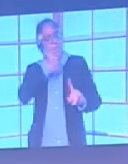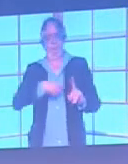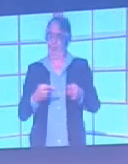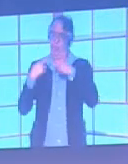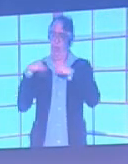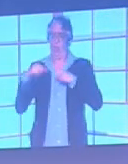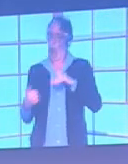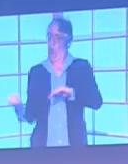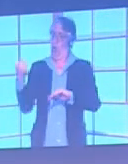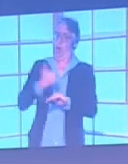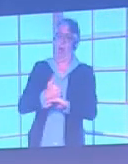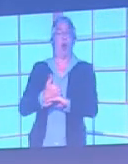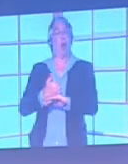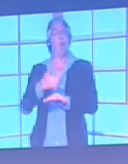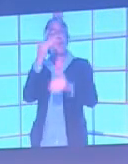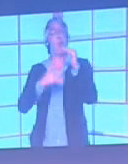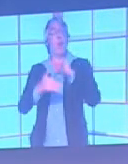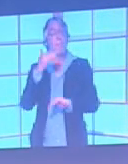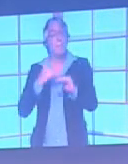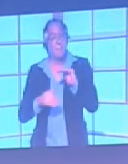not there's a kit clash. I'm not looking at anyone specific.